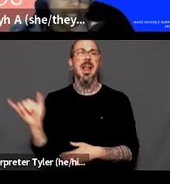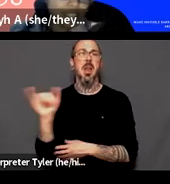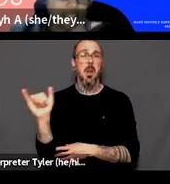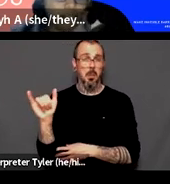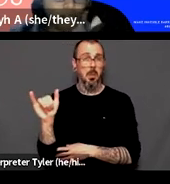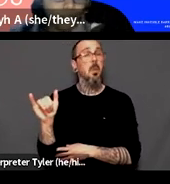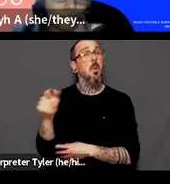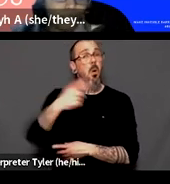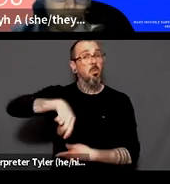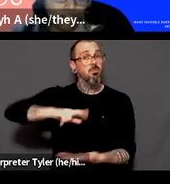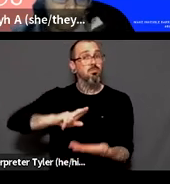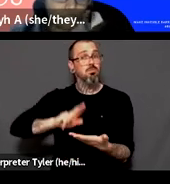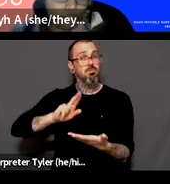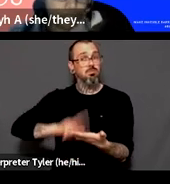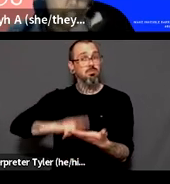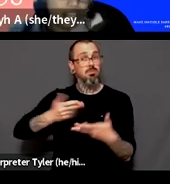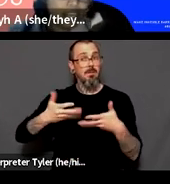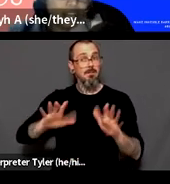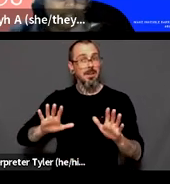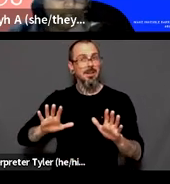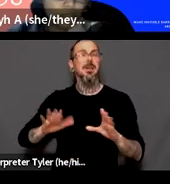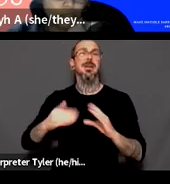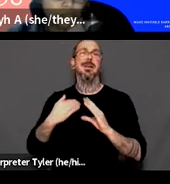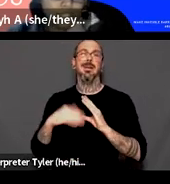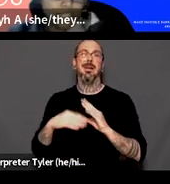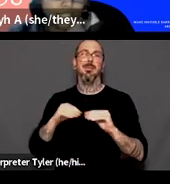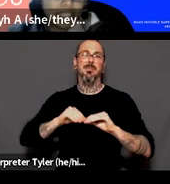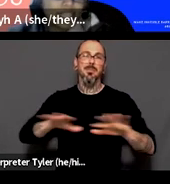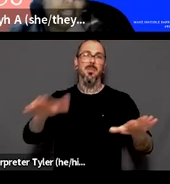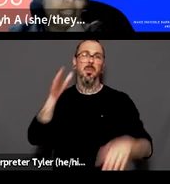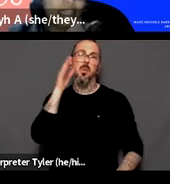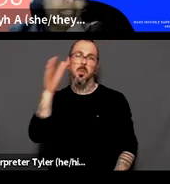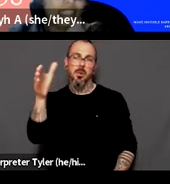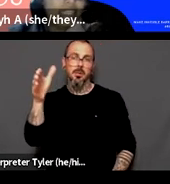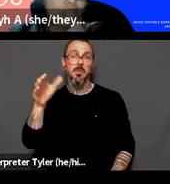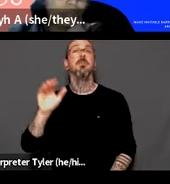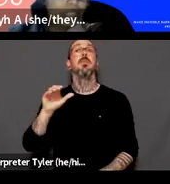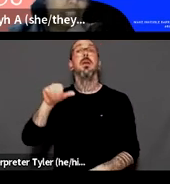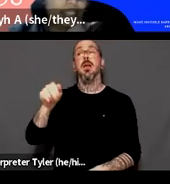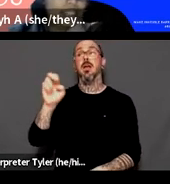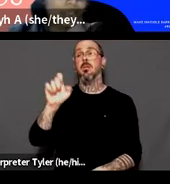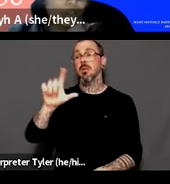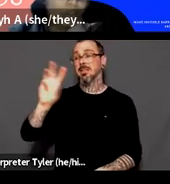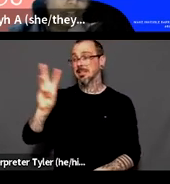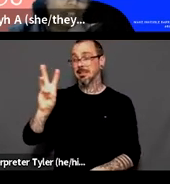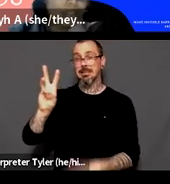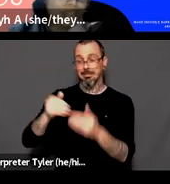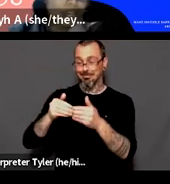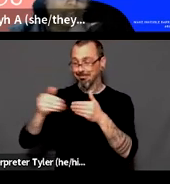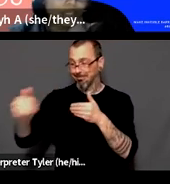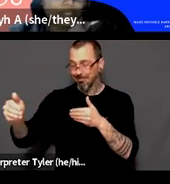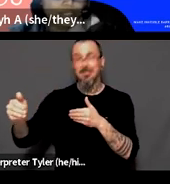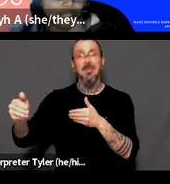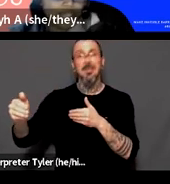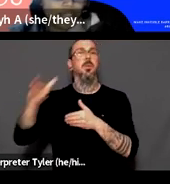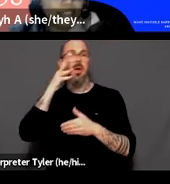attendees, um, who have registered for it. After April 6th, the email will be sent out to all participants on